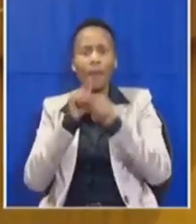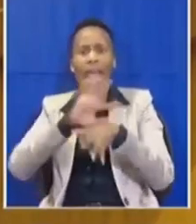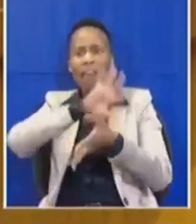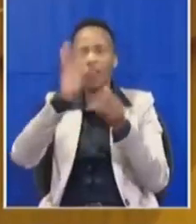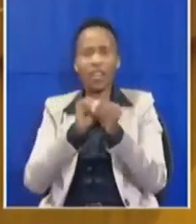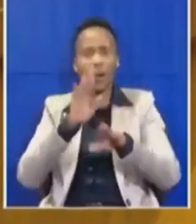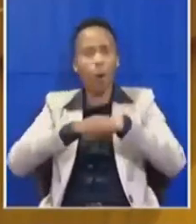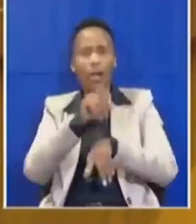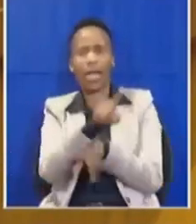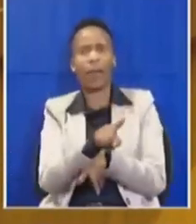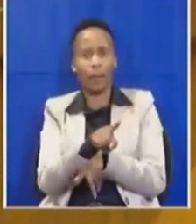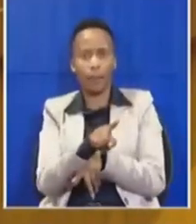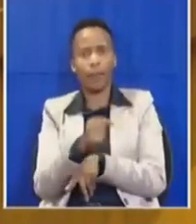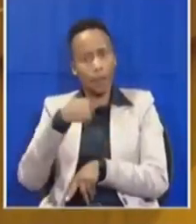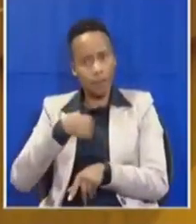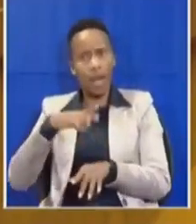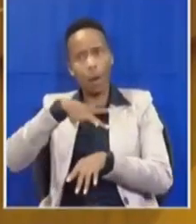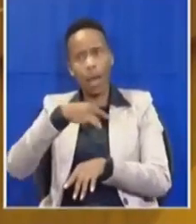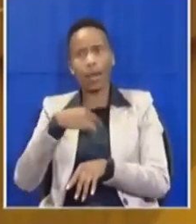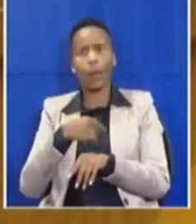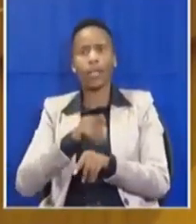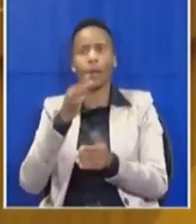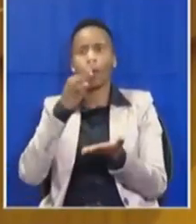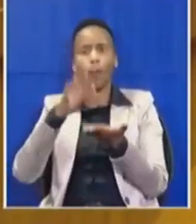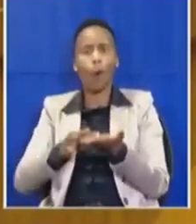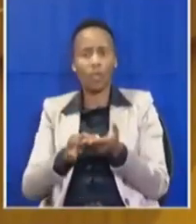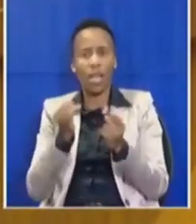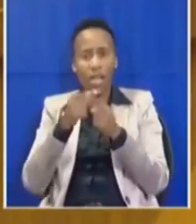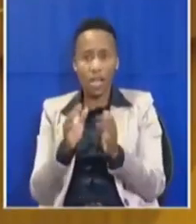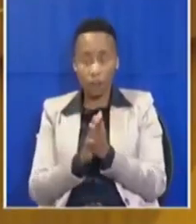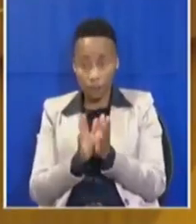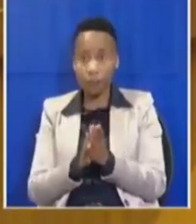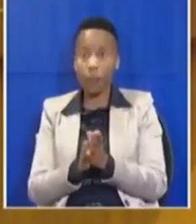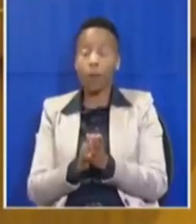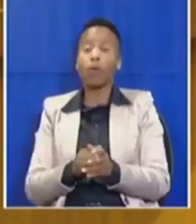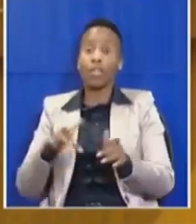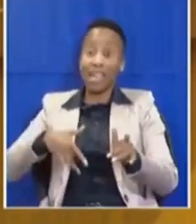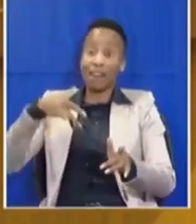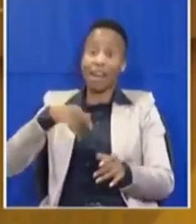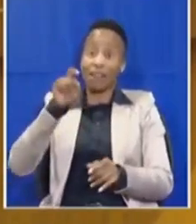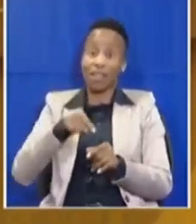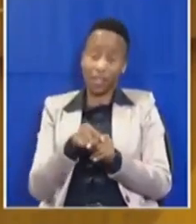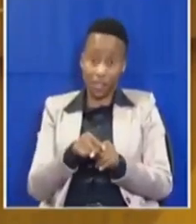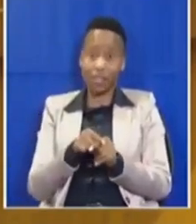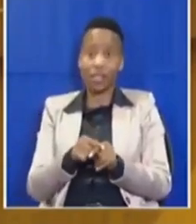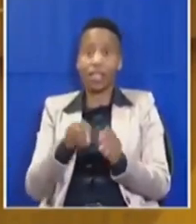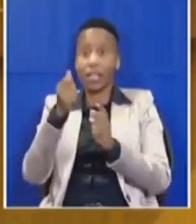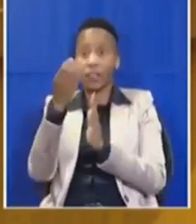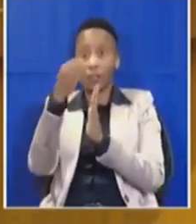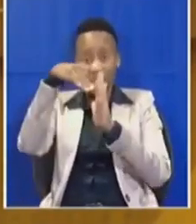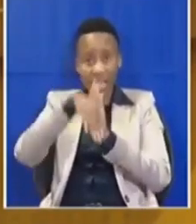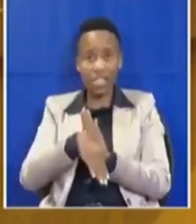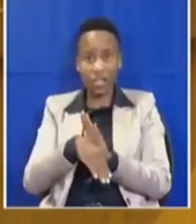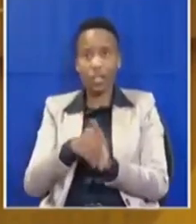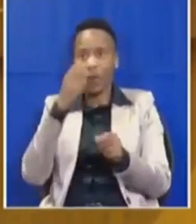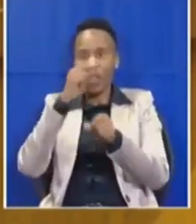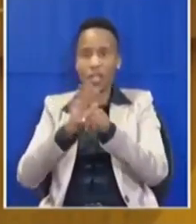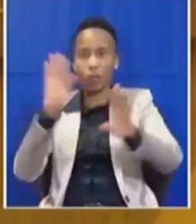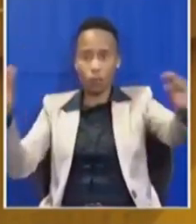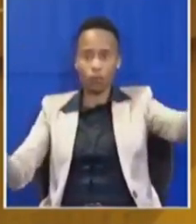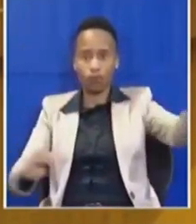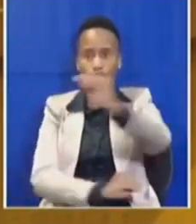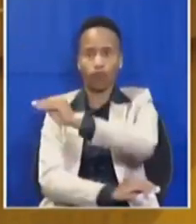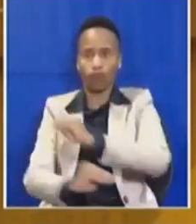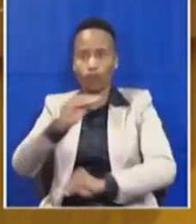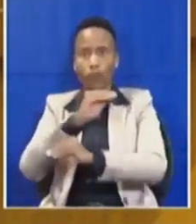I want to propose, honorable members, if we're going to get through this recession, we need to swap the outdated policies of the ANC